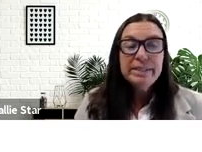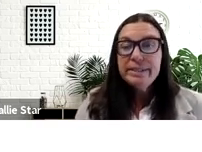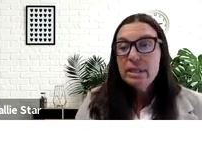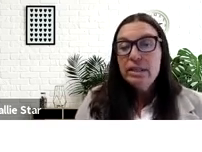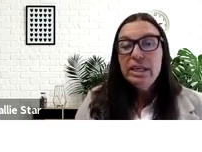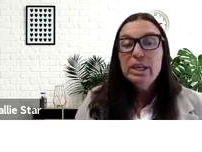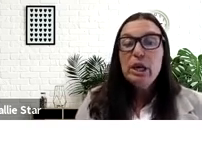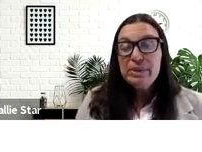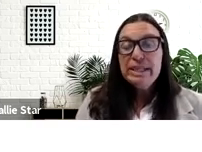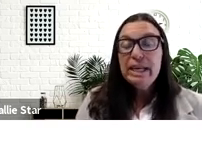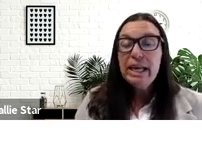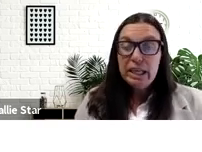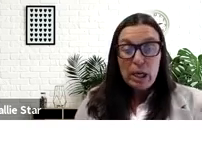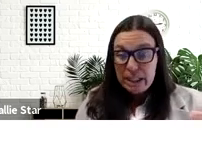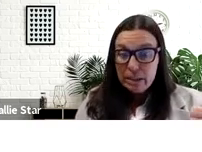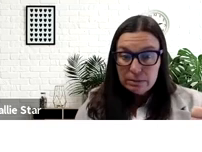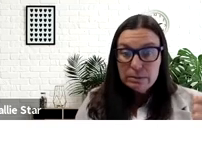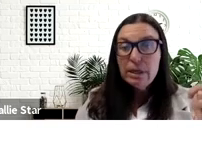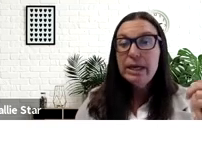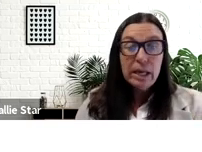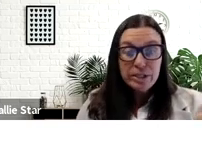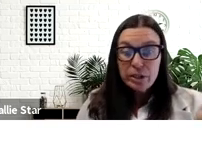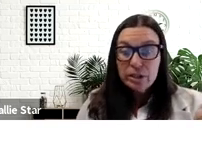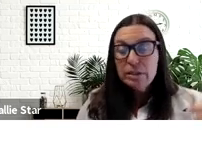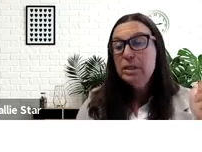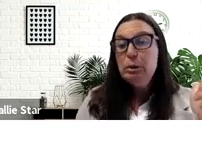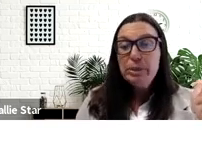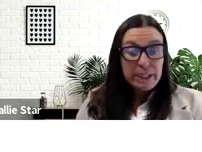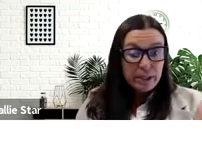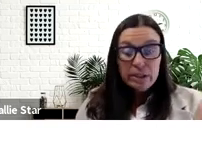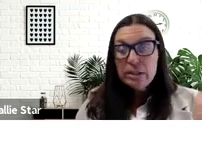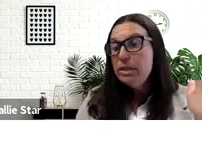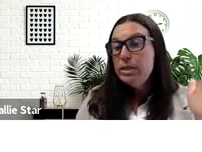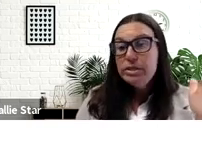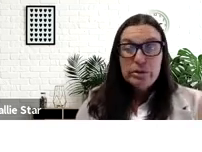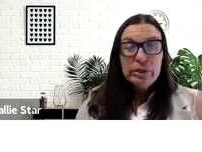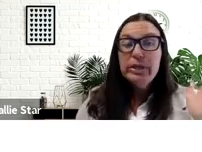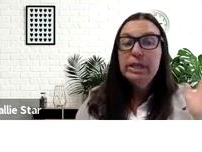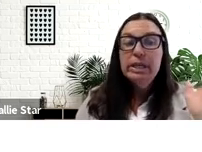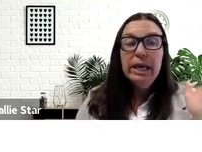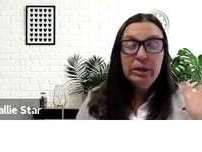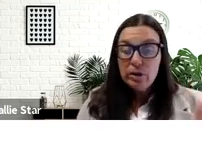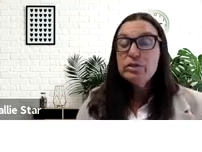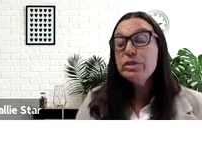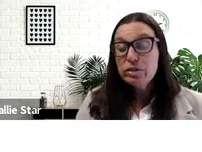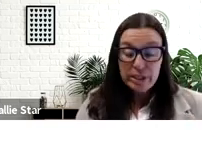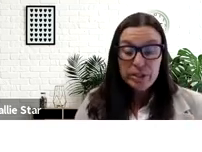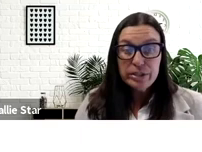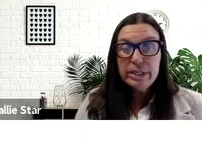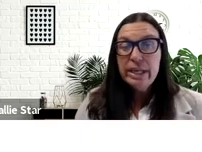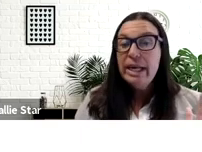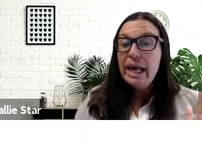as the encompassing economic, ideological, political, social, and cultural